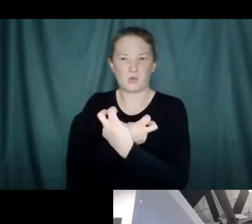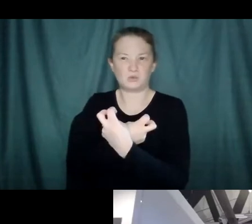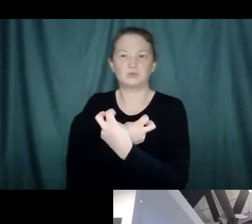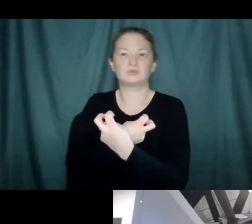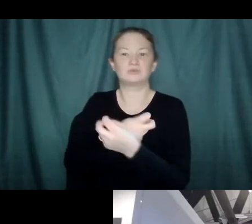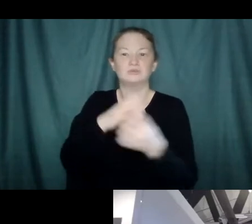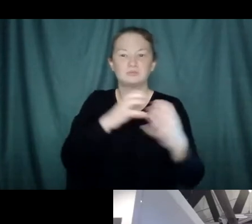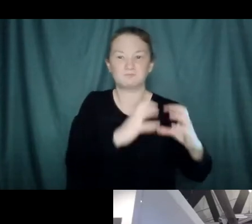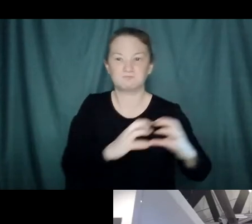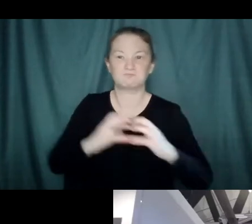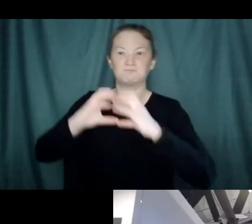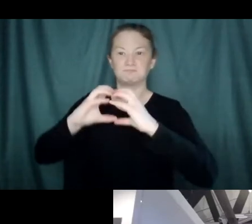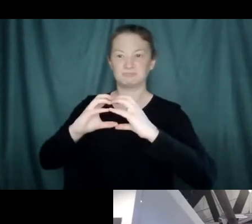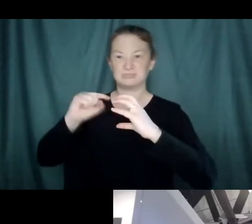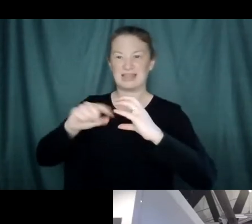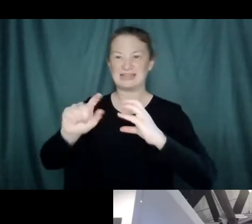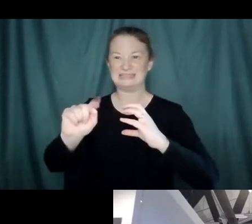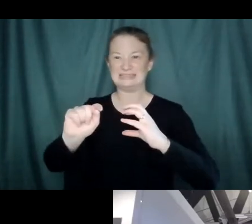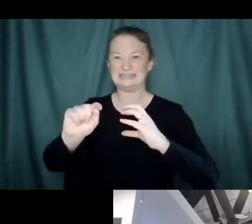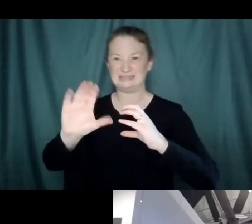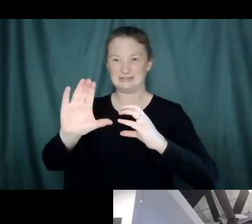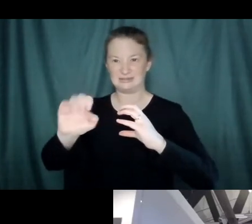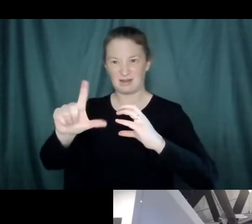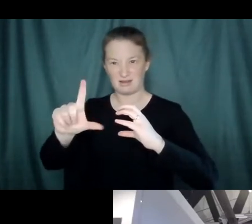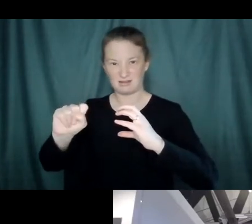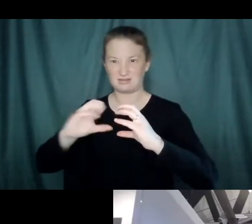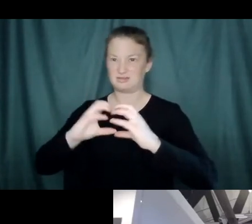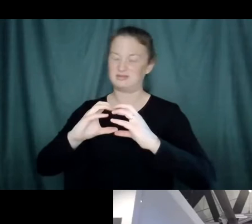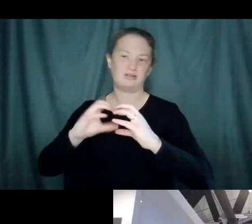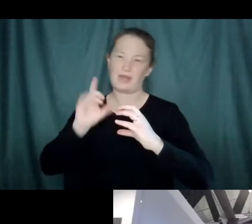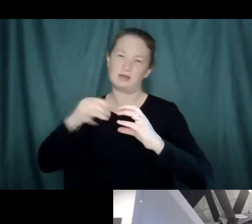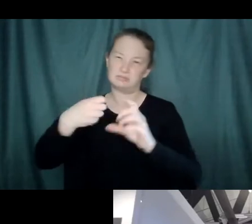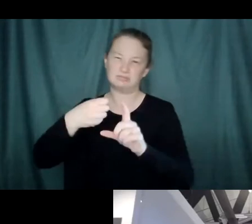there through a bizarre process that could be an hour by itself to talk about.